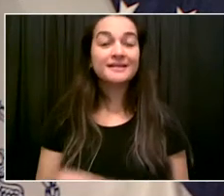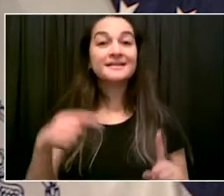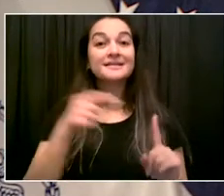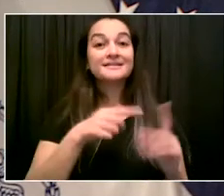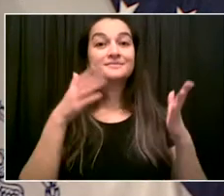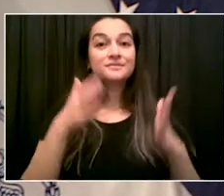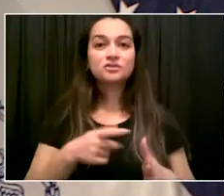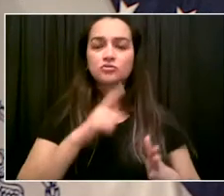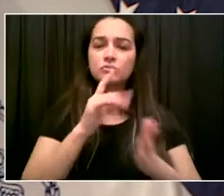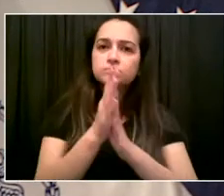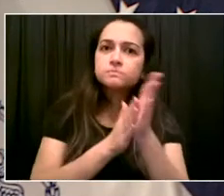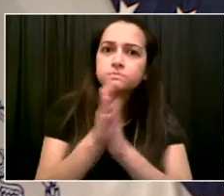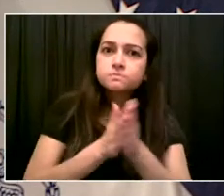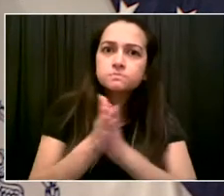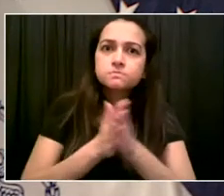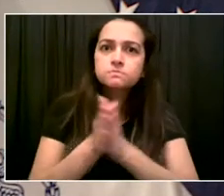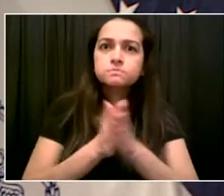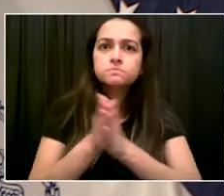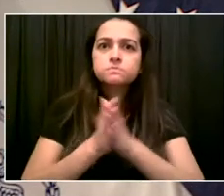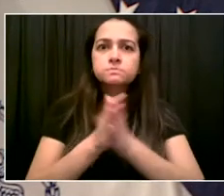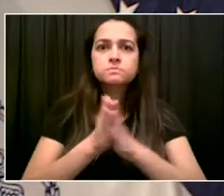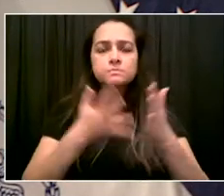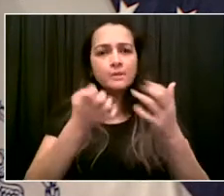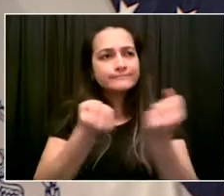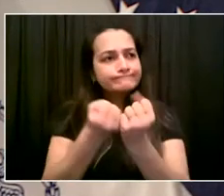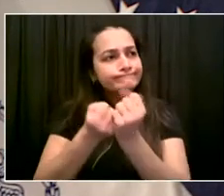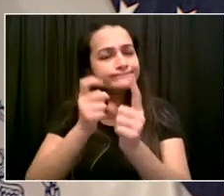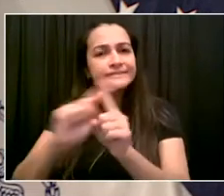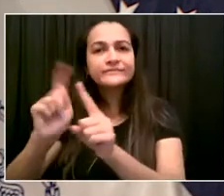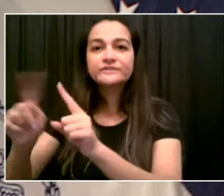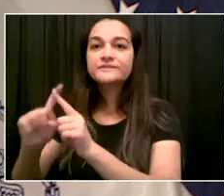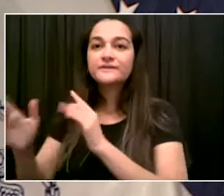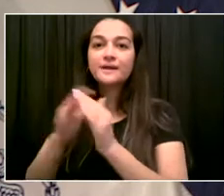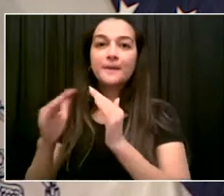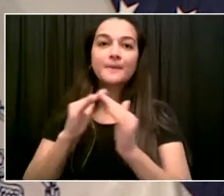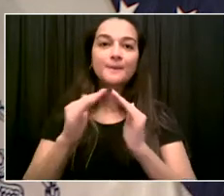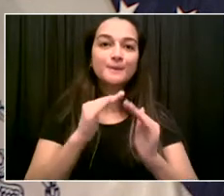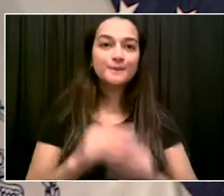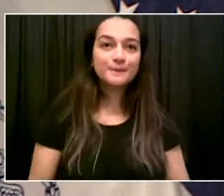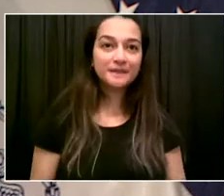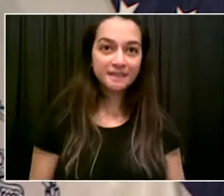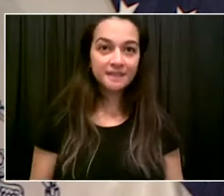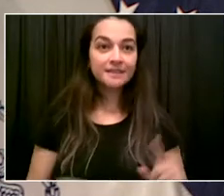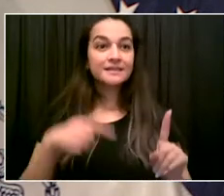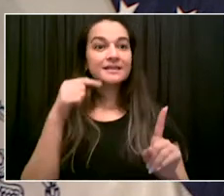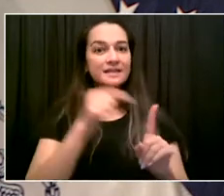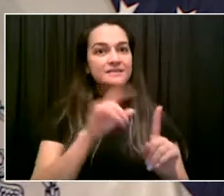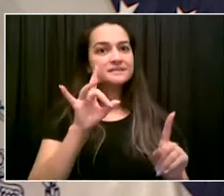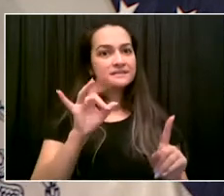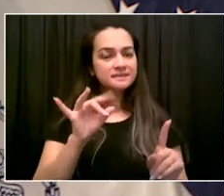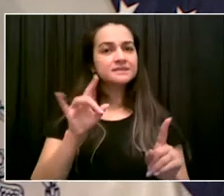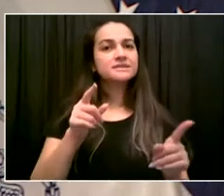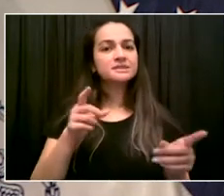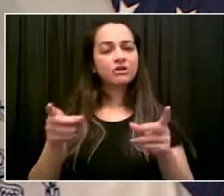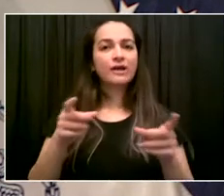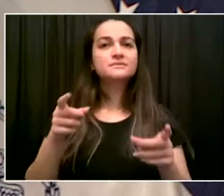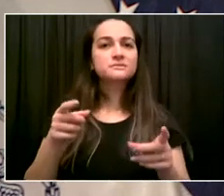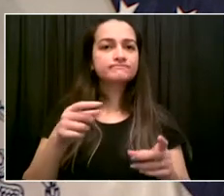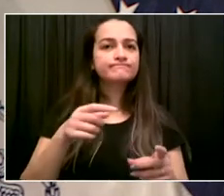so powerful. He is the musical director of the Spanish Harlem Orchestra. My pleasure to introduce Oscar Hernandez.